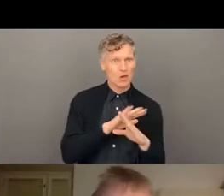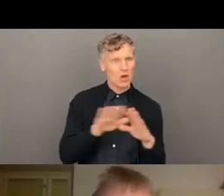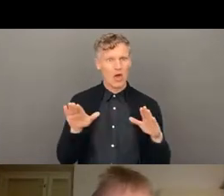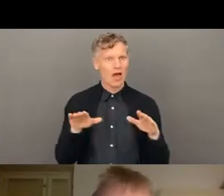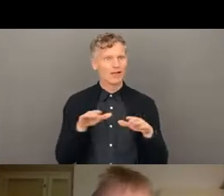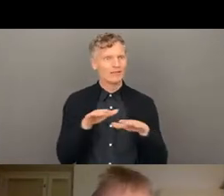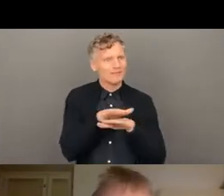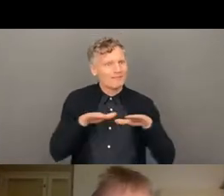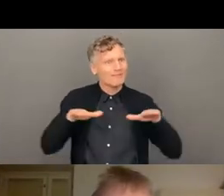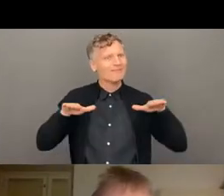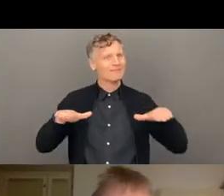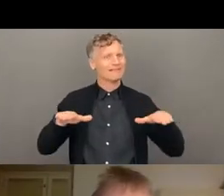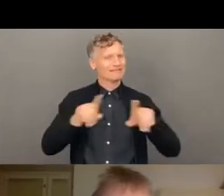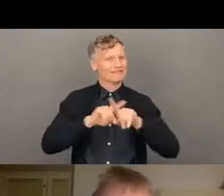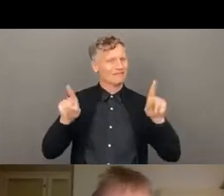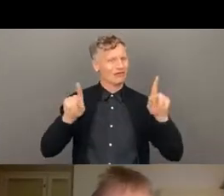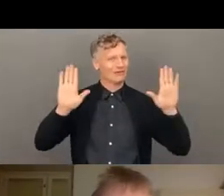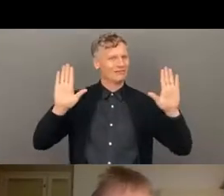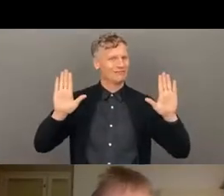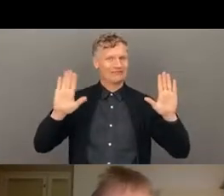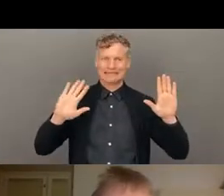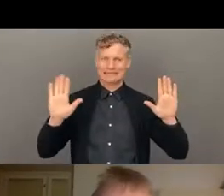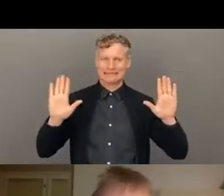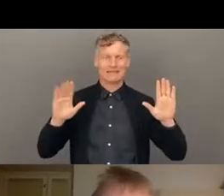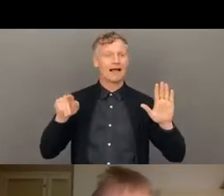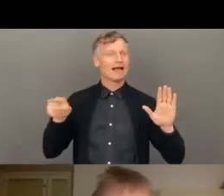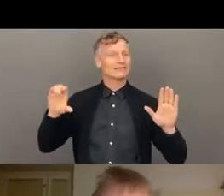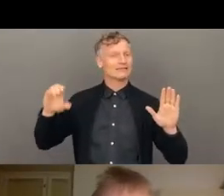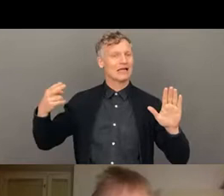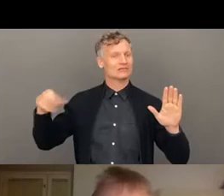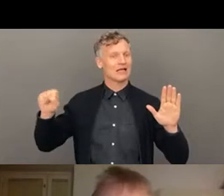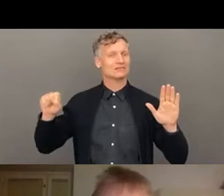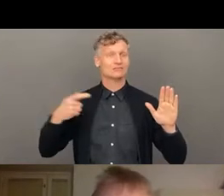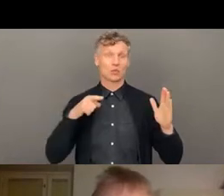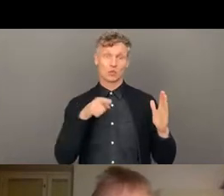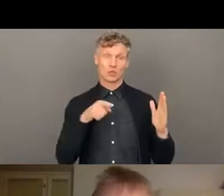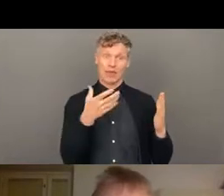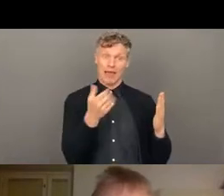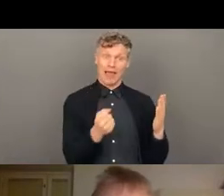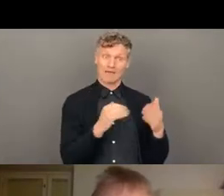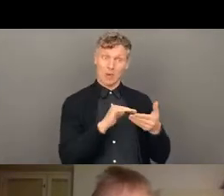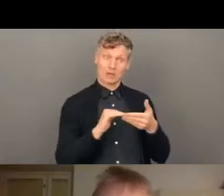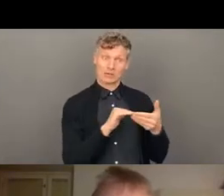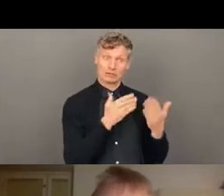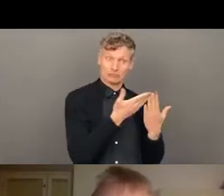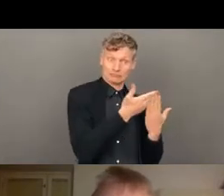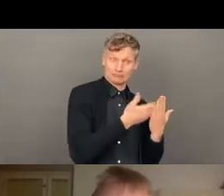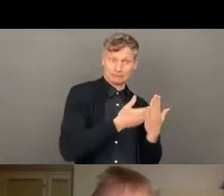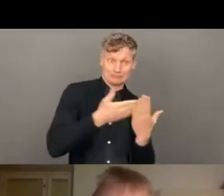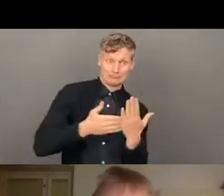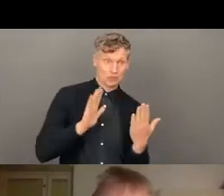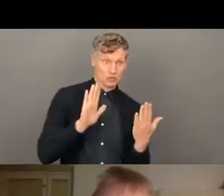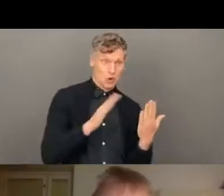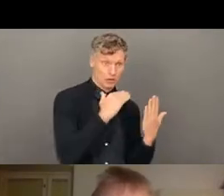It's integrated into what you're already doing or what we as organizations are expected to be doing to do our